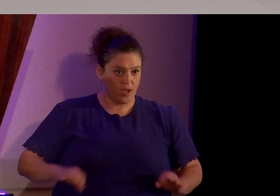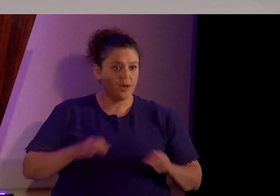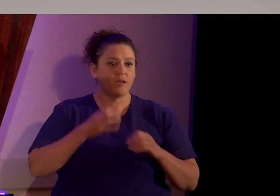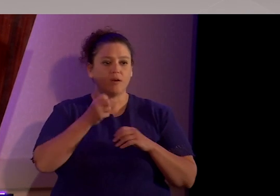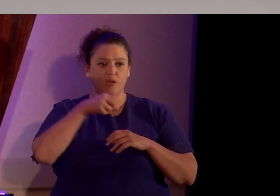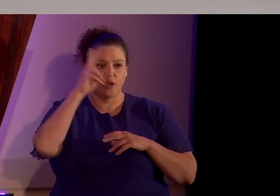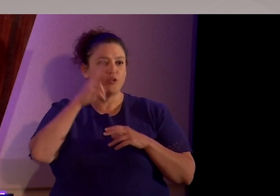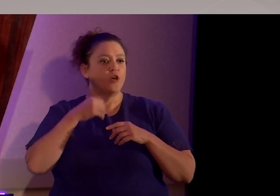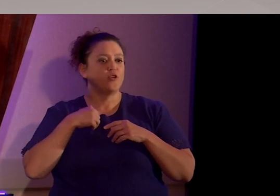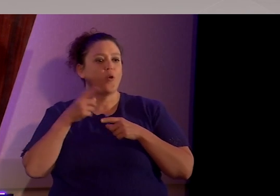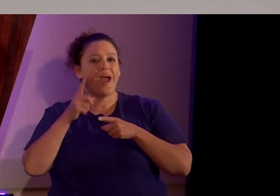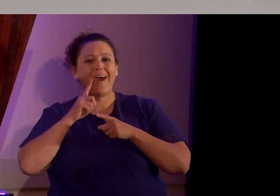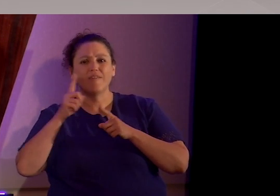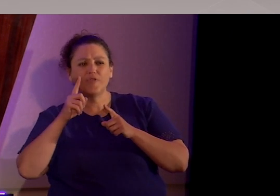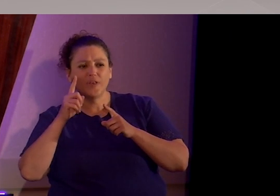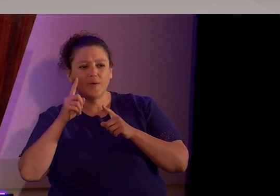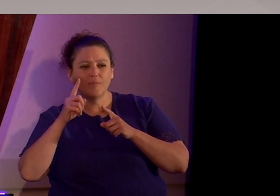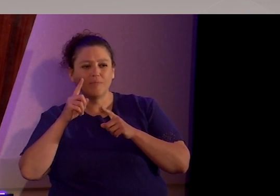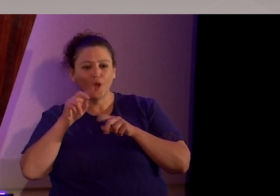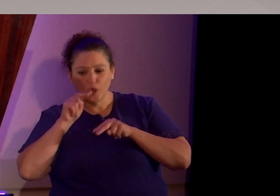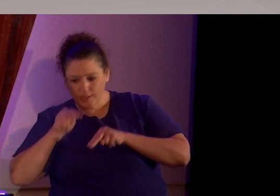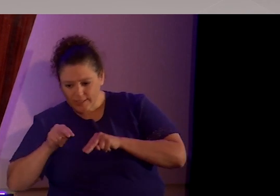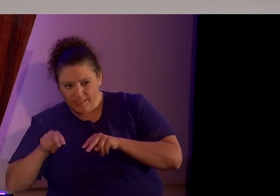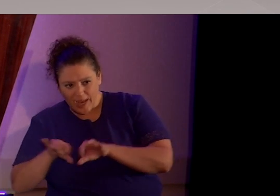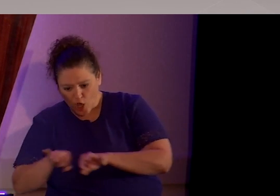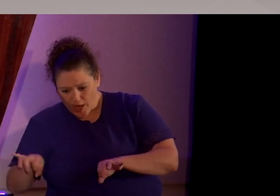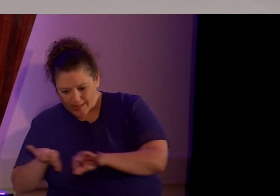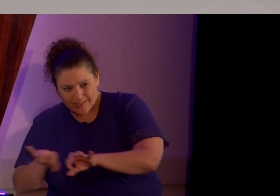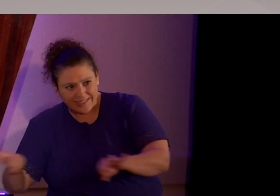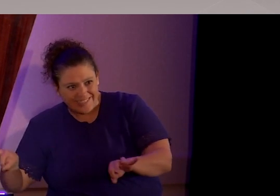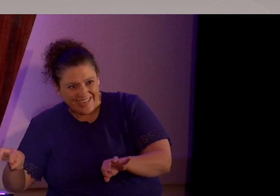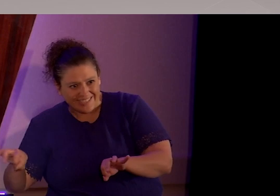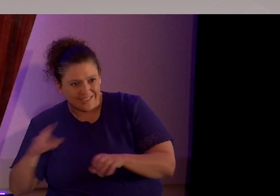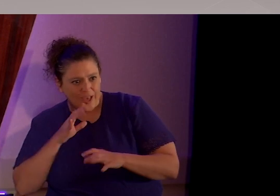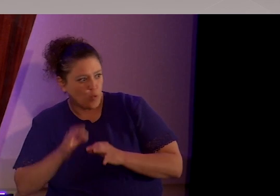look at speckled or spotted sticks while they mated.